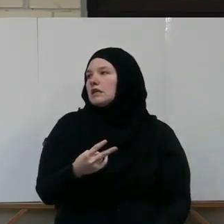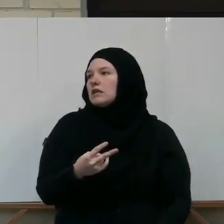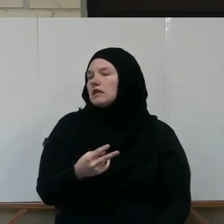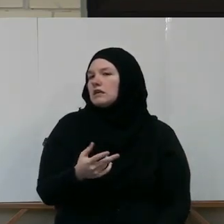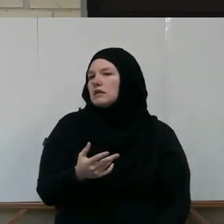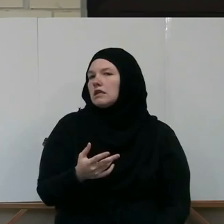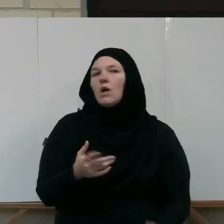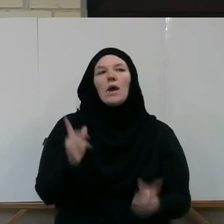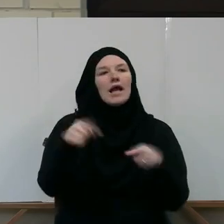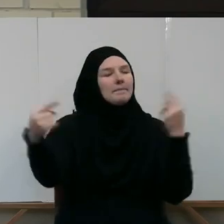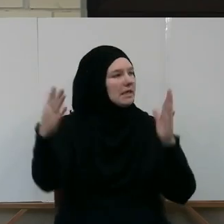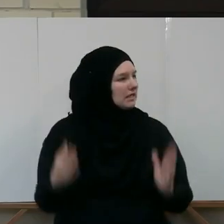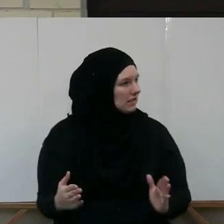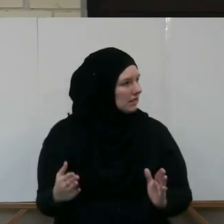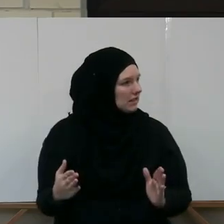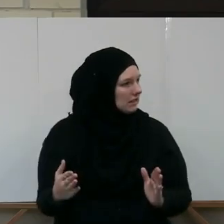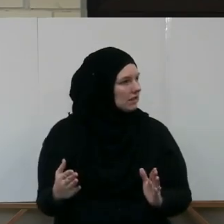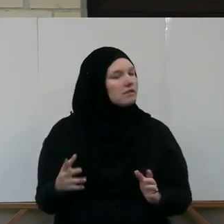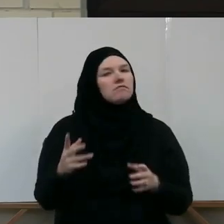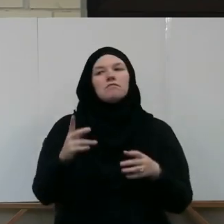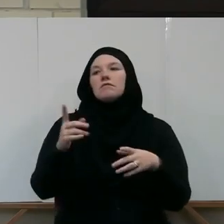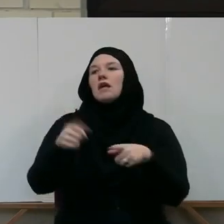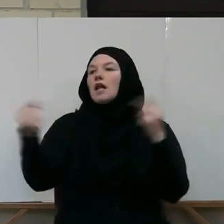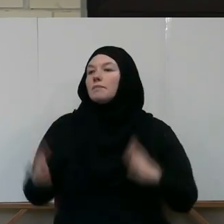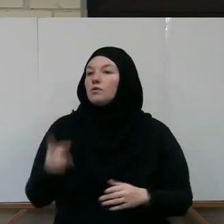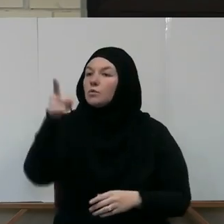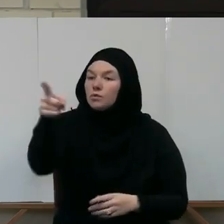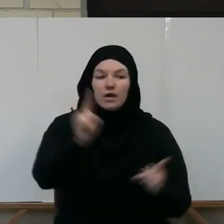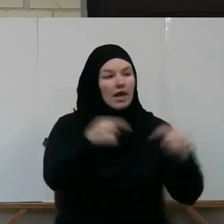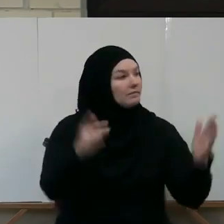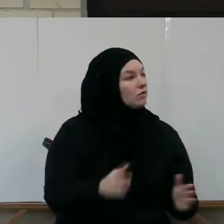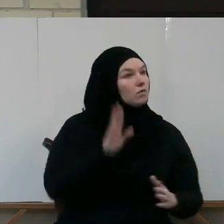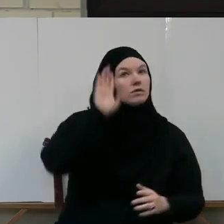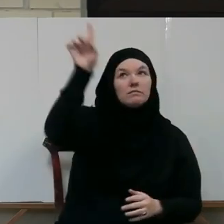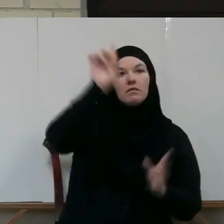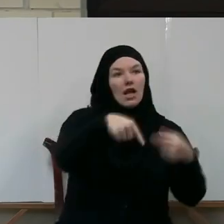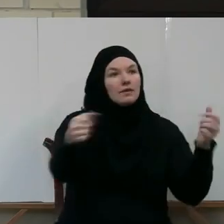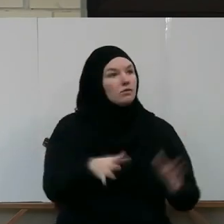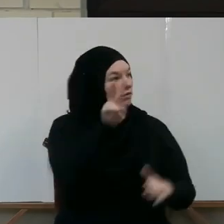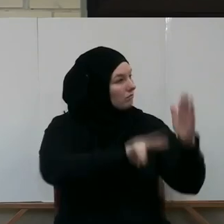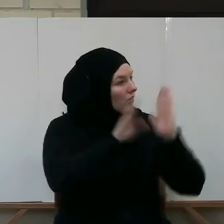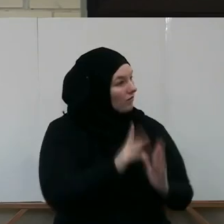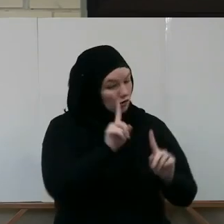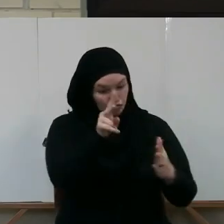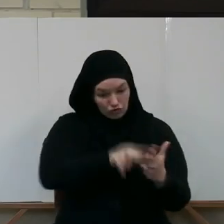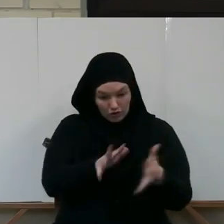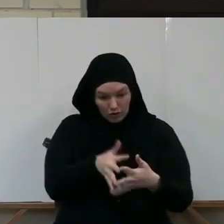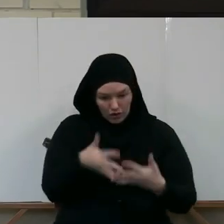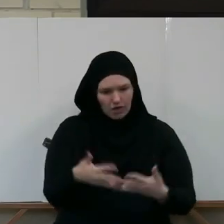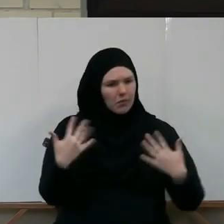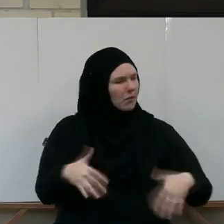to His Prophet, and enemies to you. And when you read the Quran, very powerful.